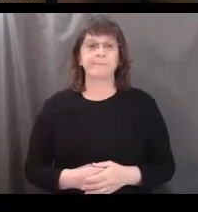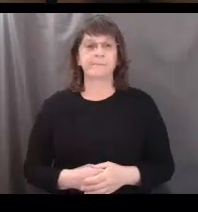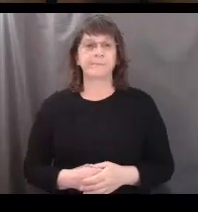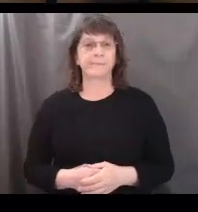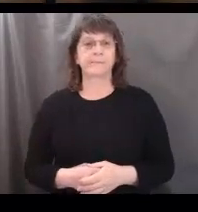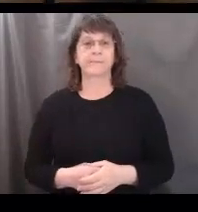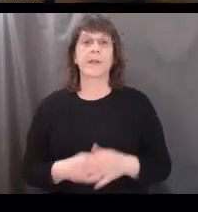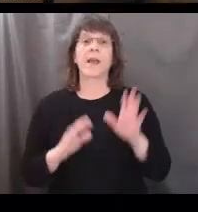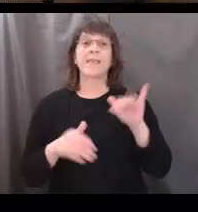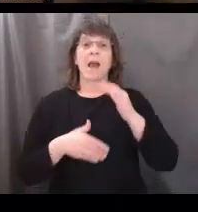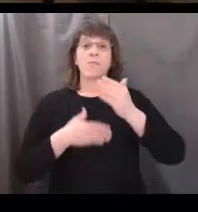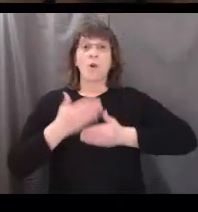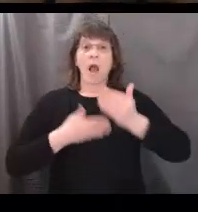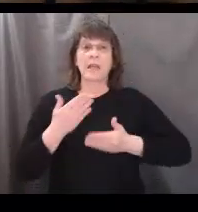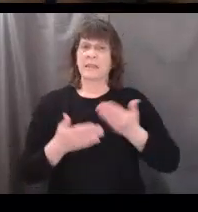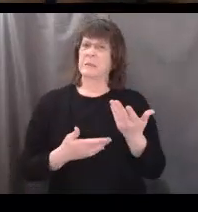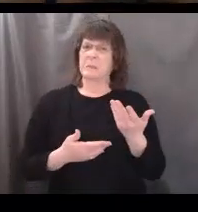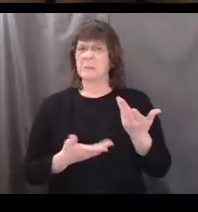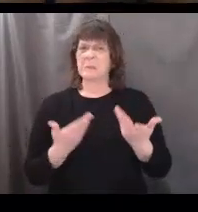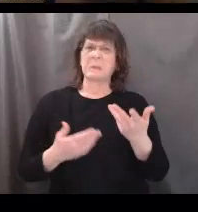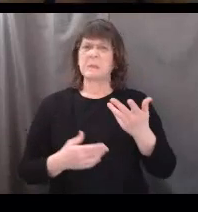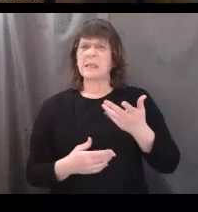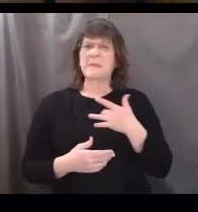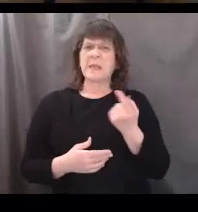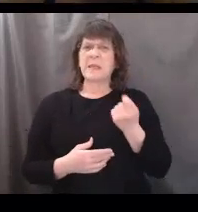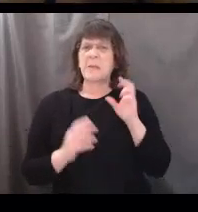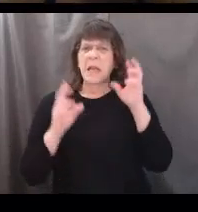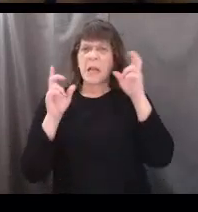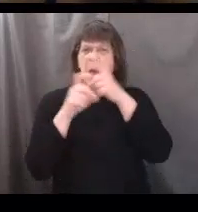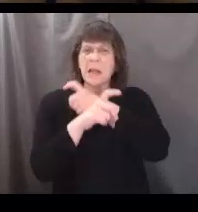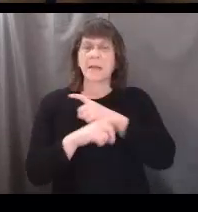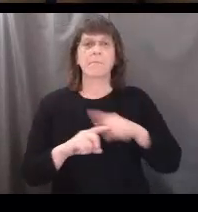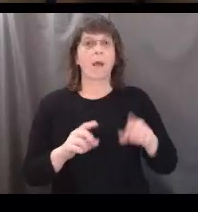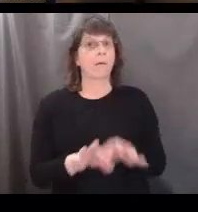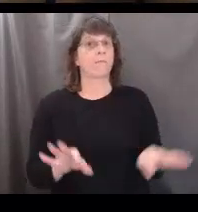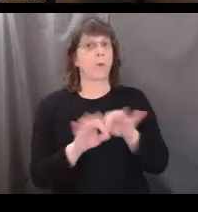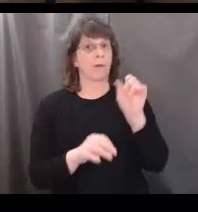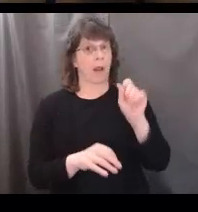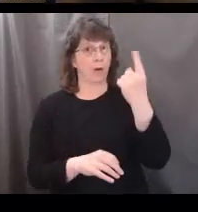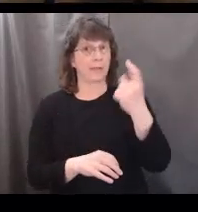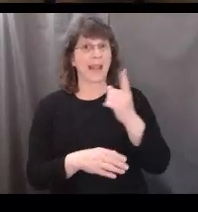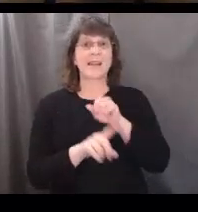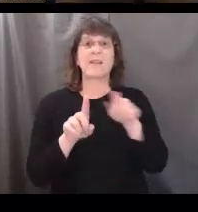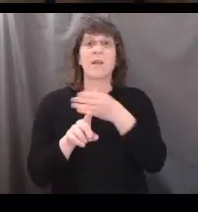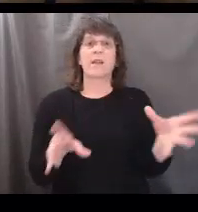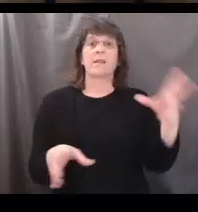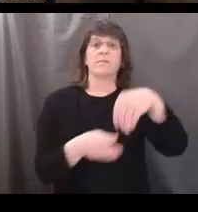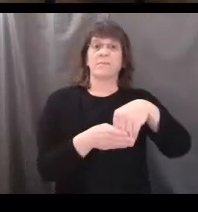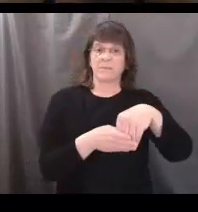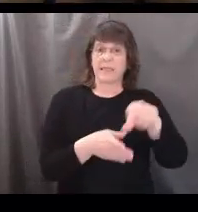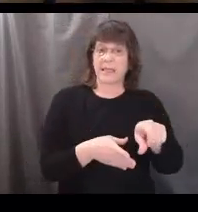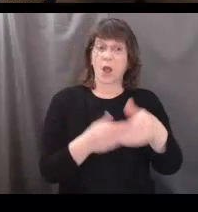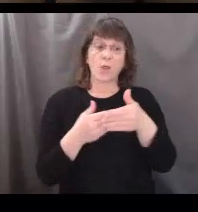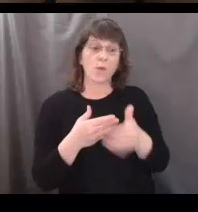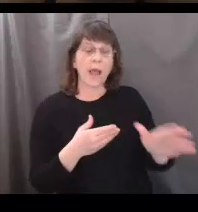Although this process can seem complicated, it is important to understand the different ingredients needed. The